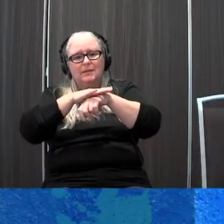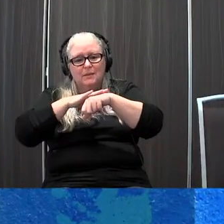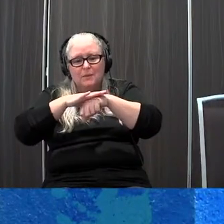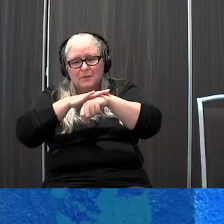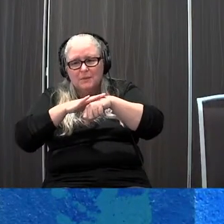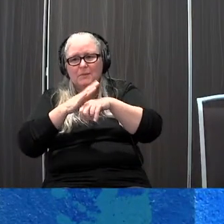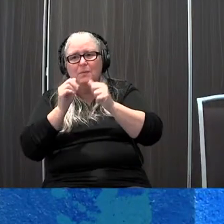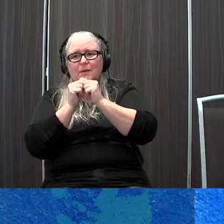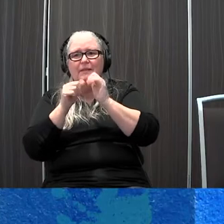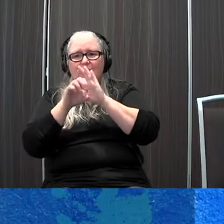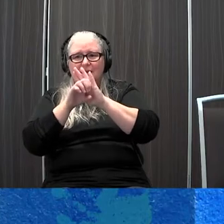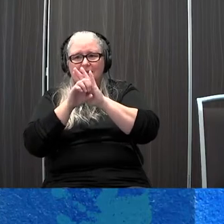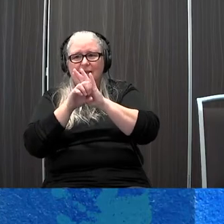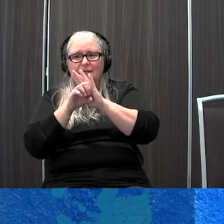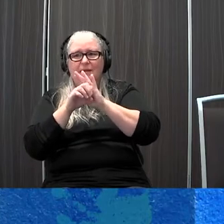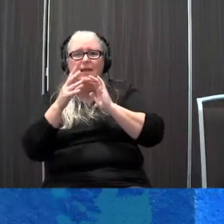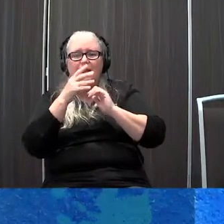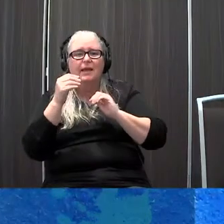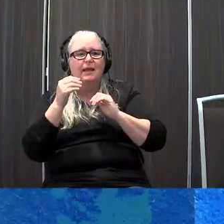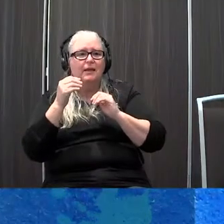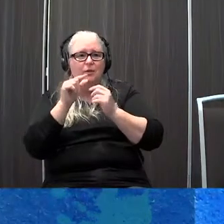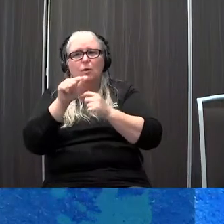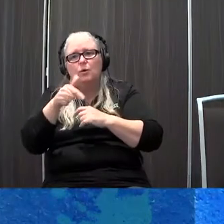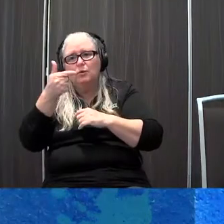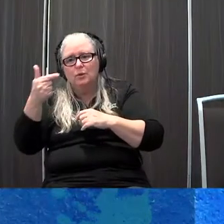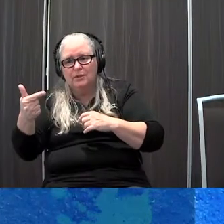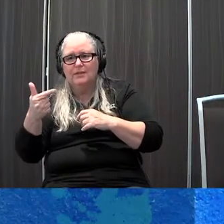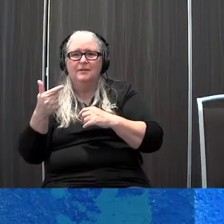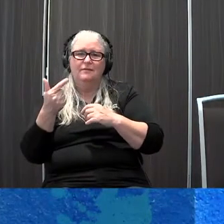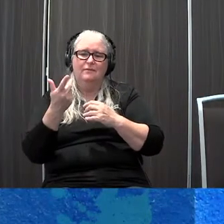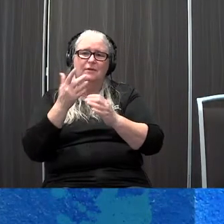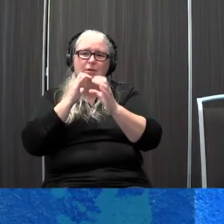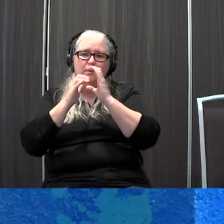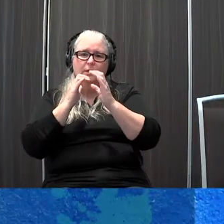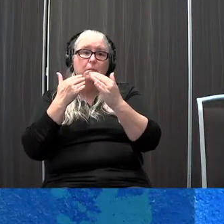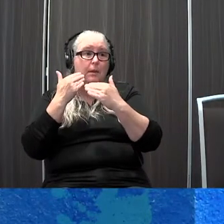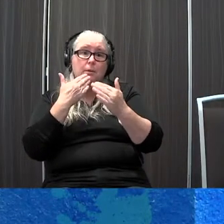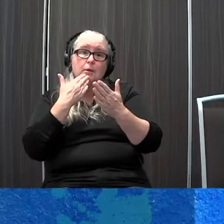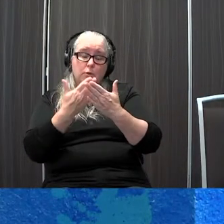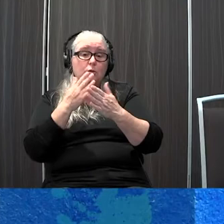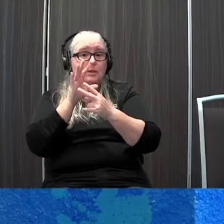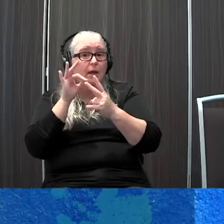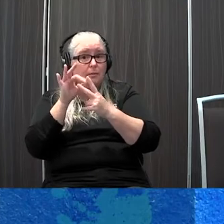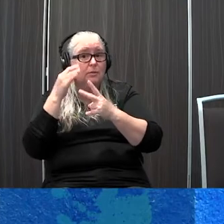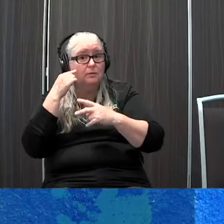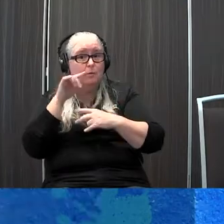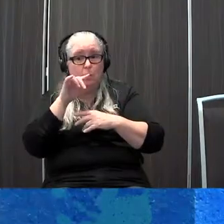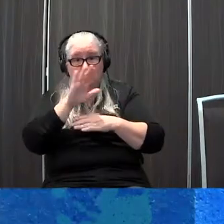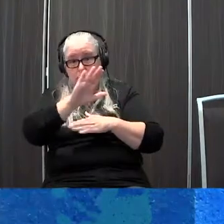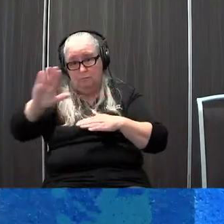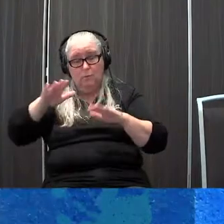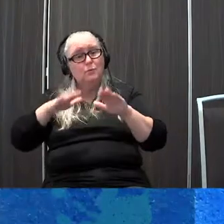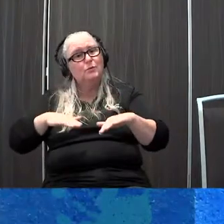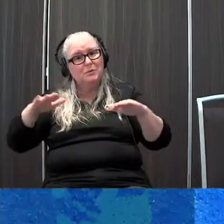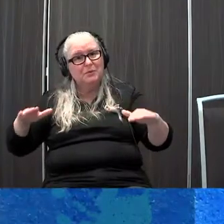examples of augmentative and alternative communication that might be good options for some of your children